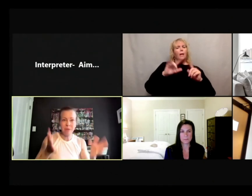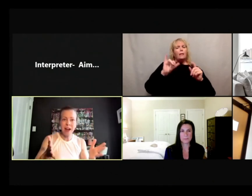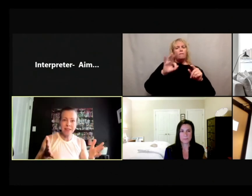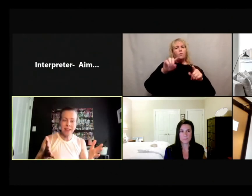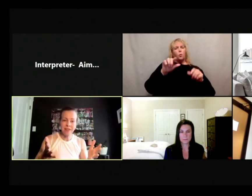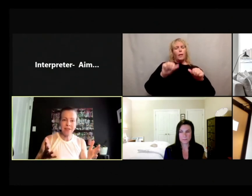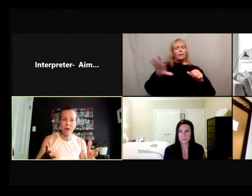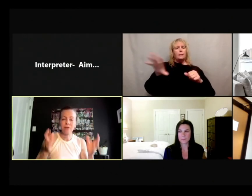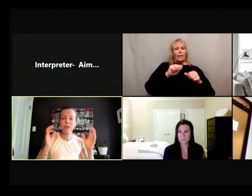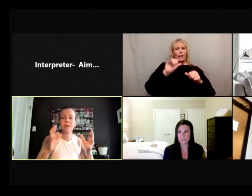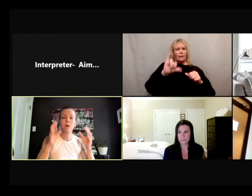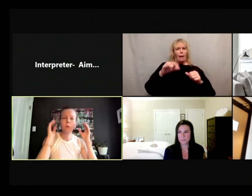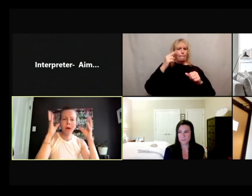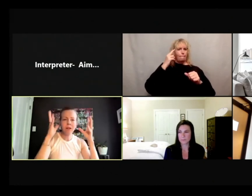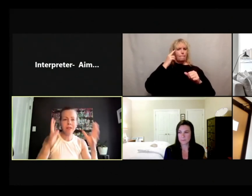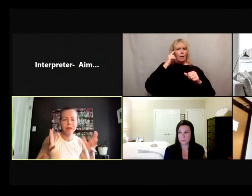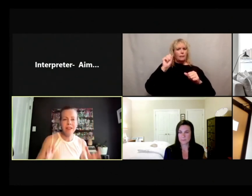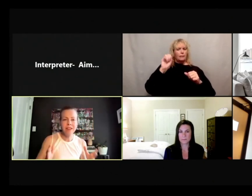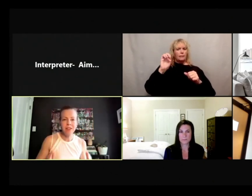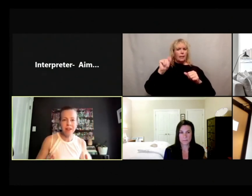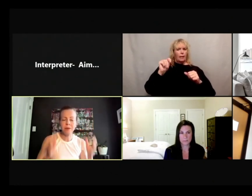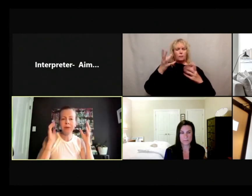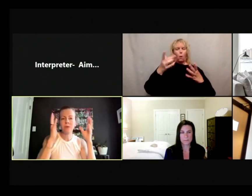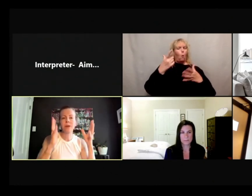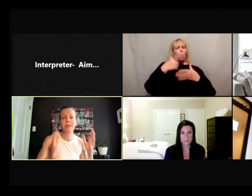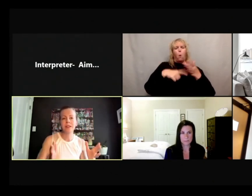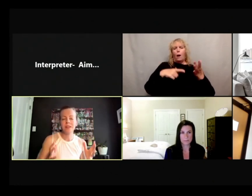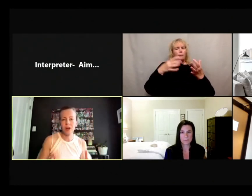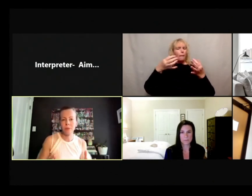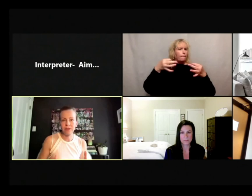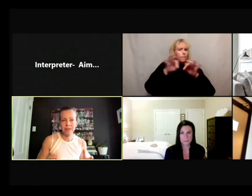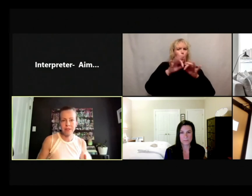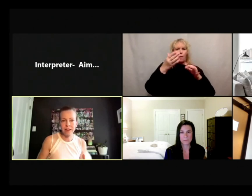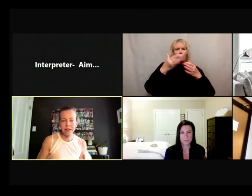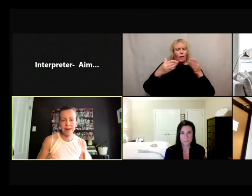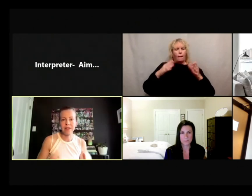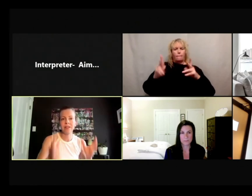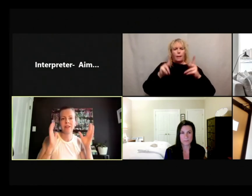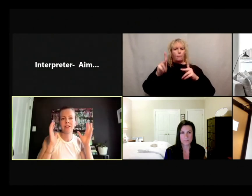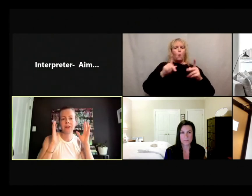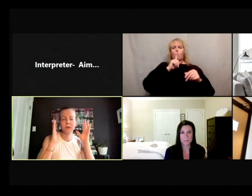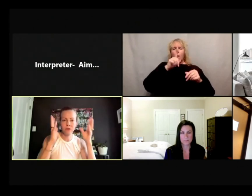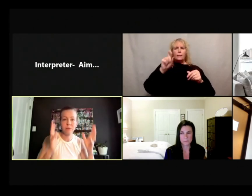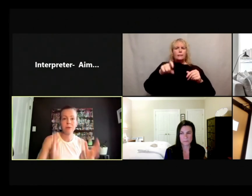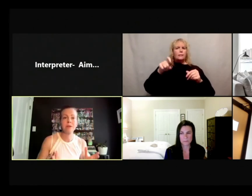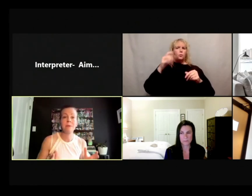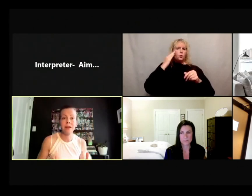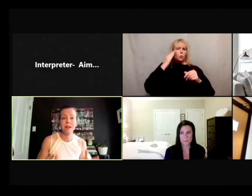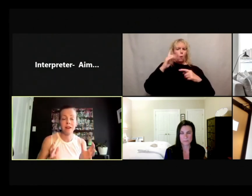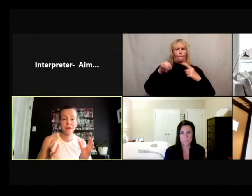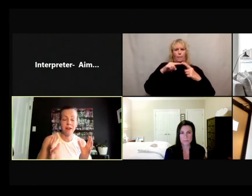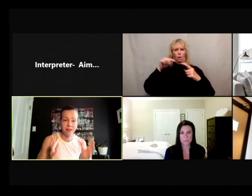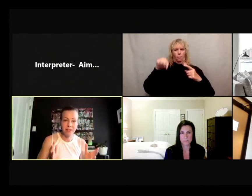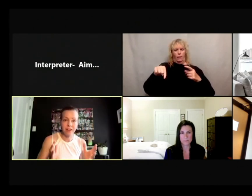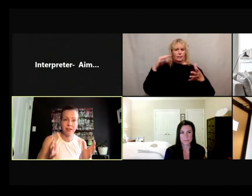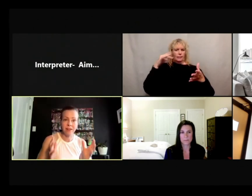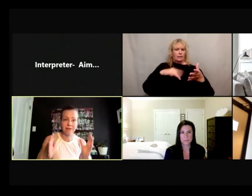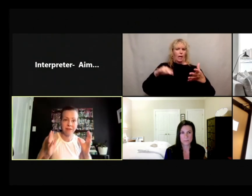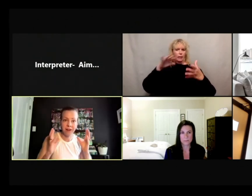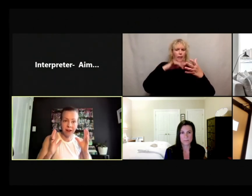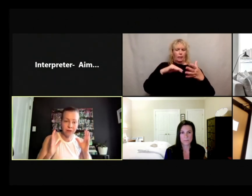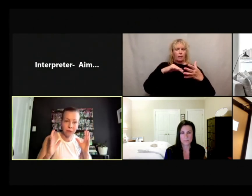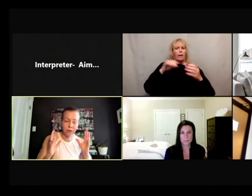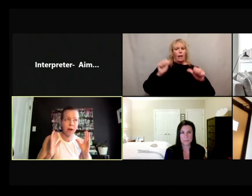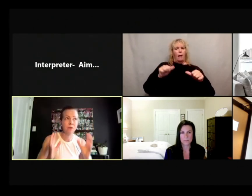that mindset, though, of thinking about what are the key things that people really need to know about the study in order to be able to make an educated,